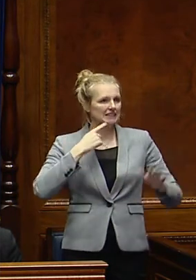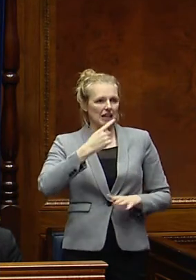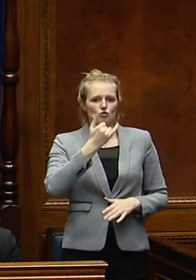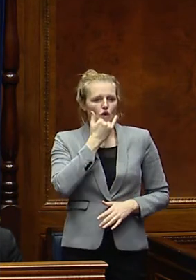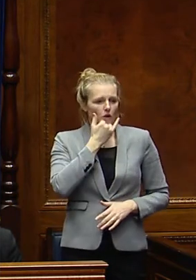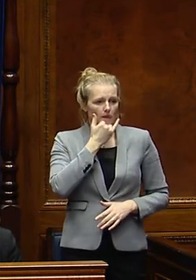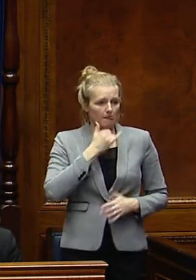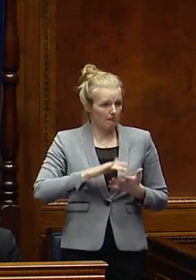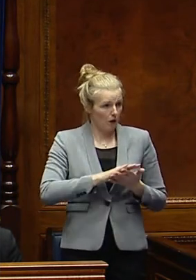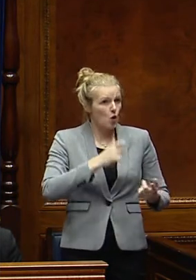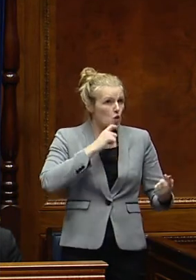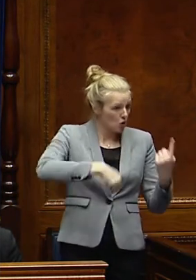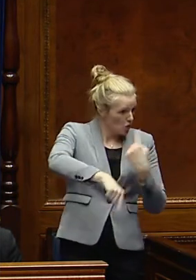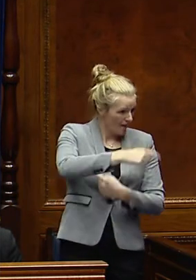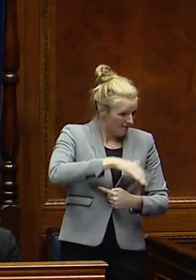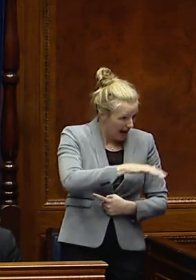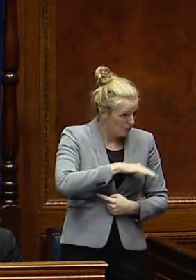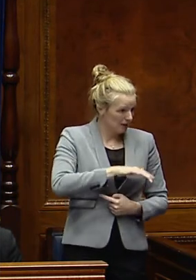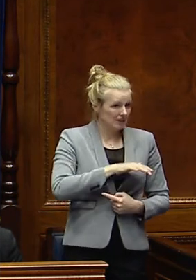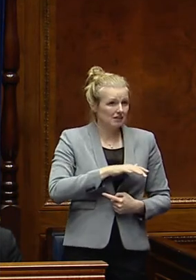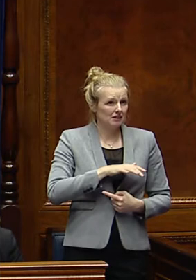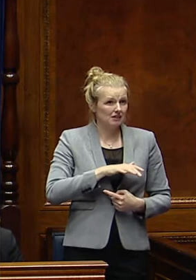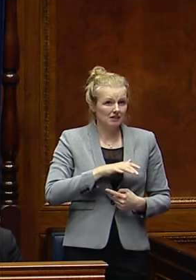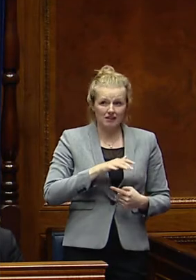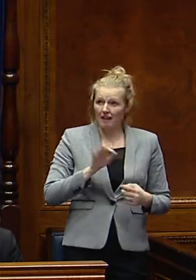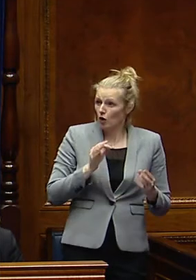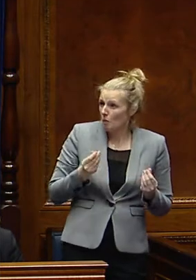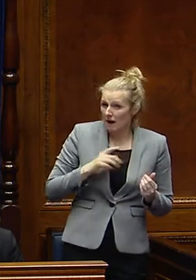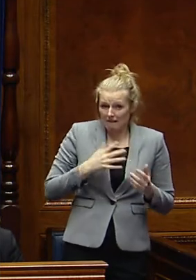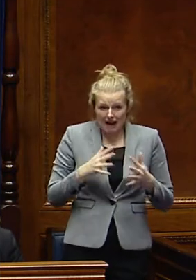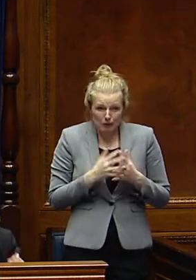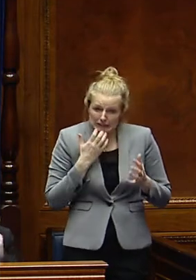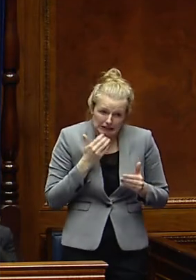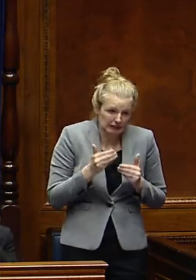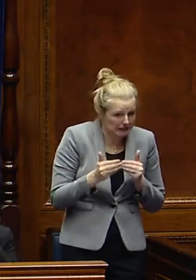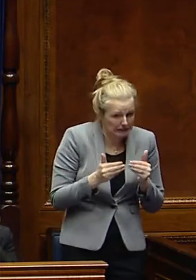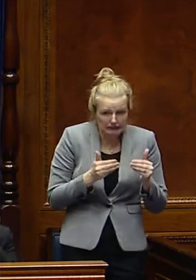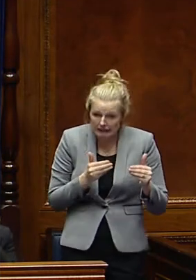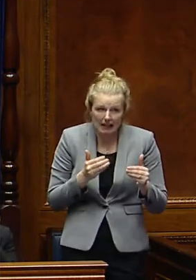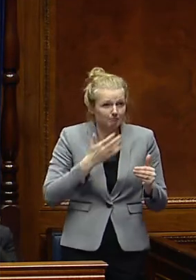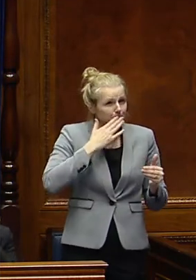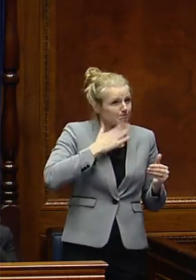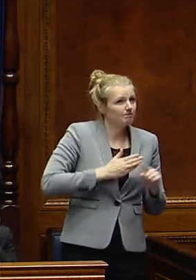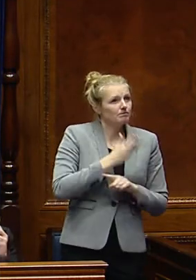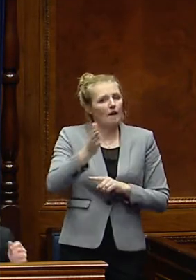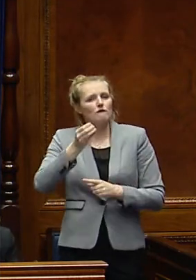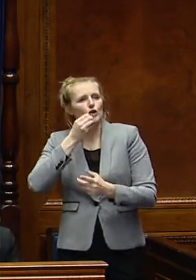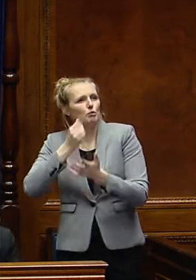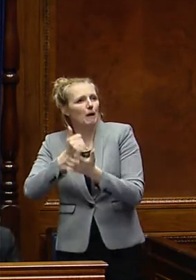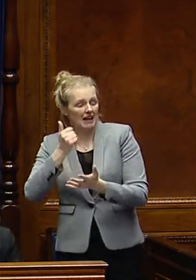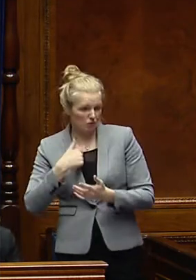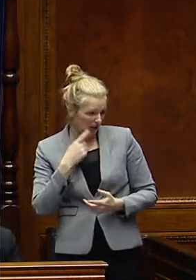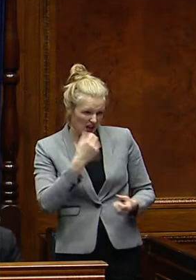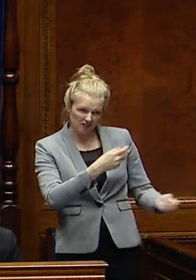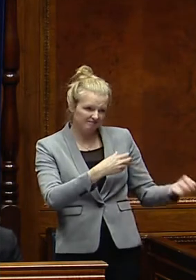also creates real hardship for families, forcing many into debt and having to use food banks. And again we are hearing those stories on a daily